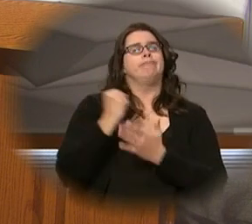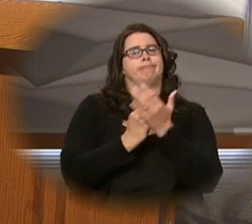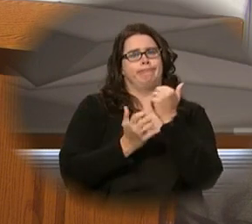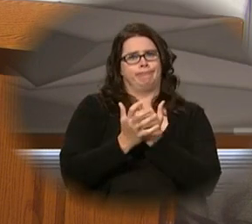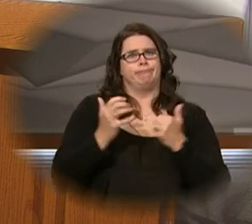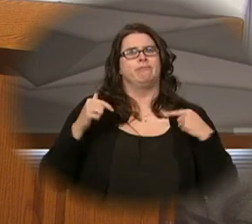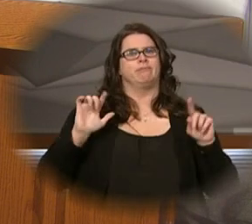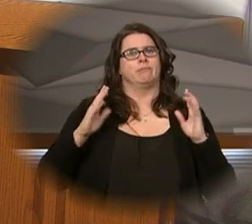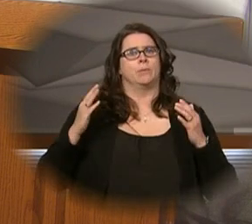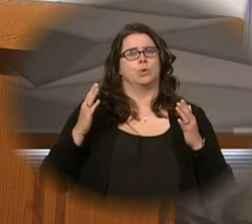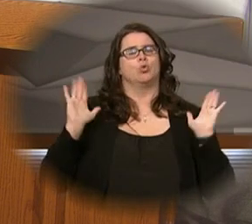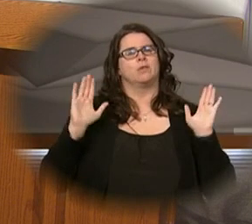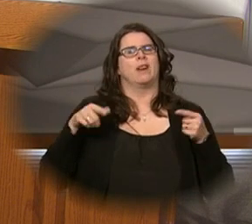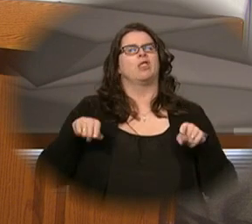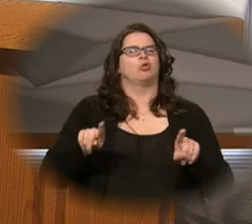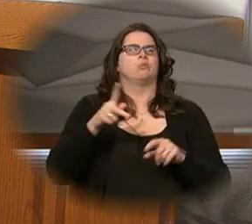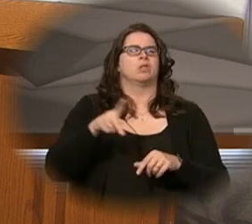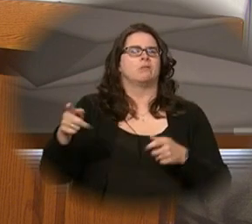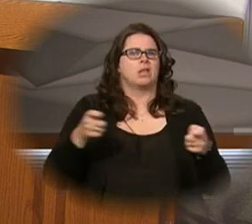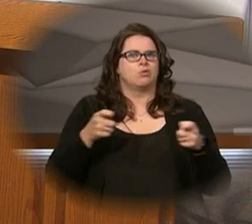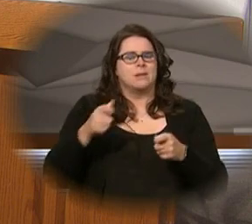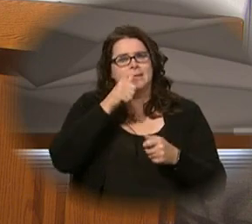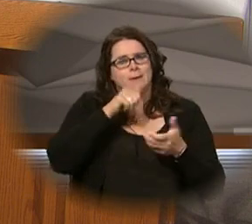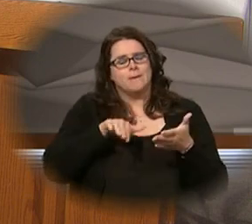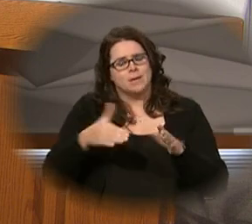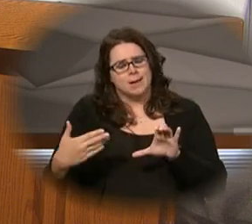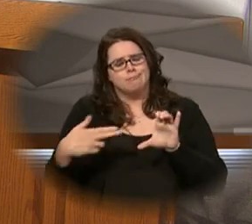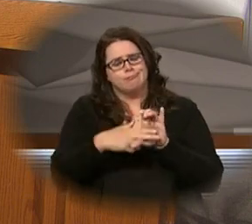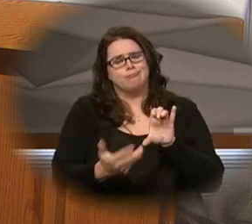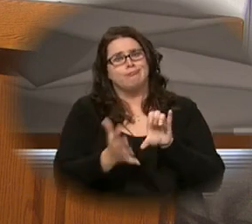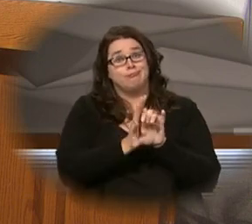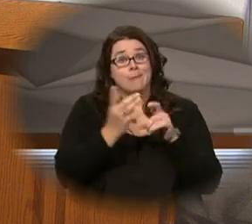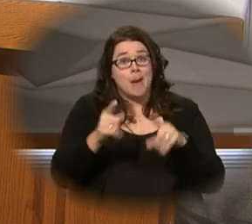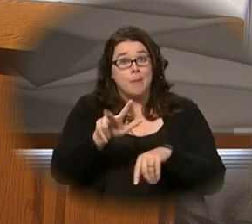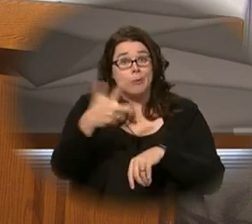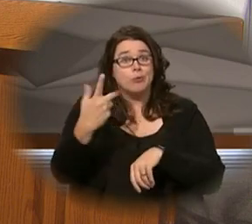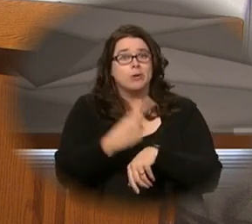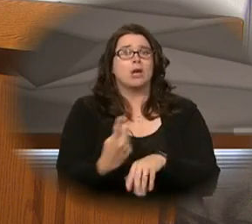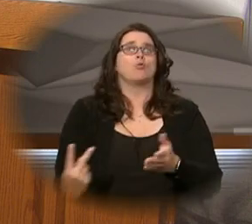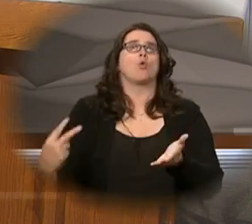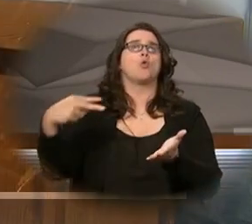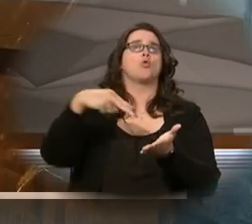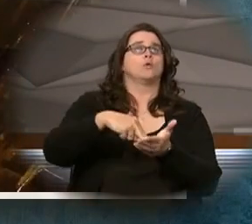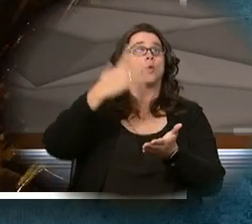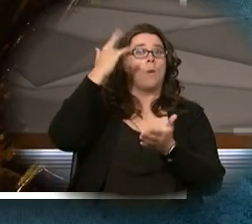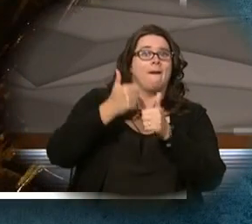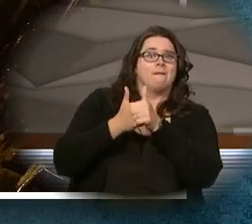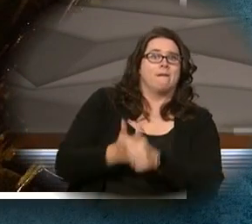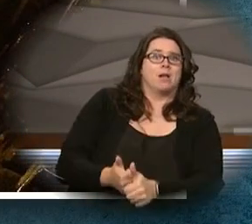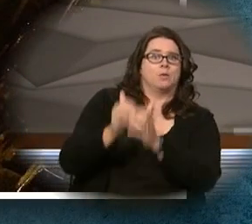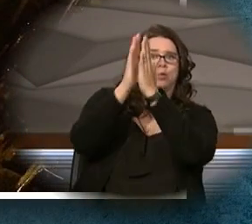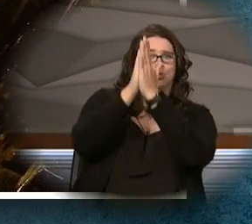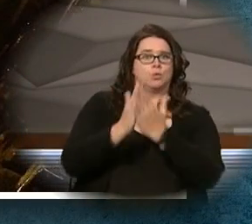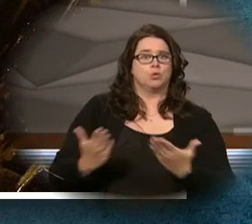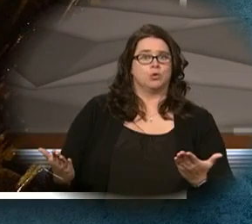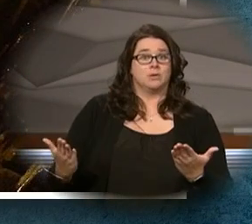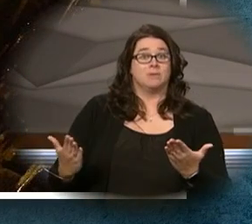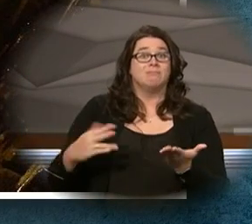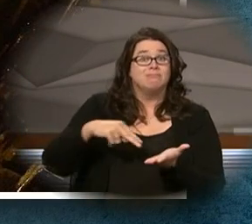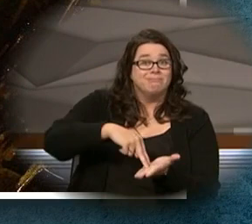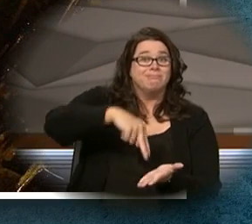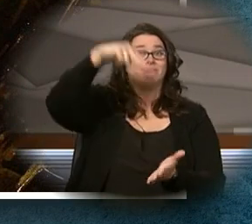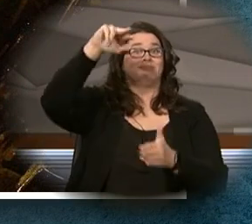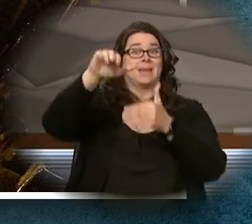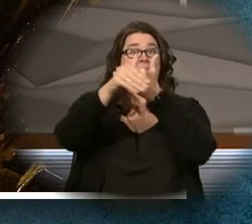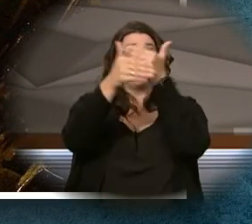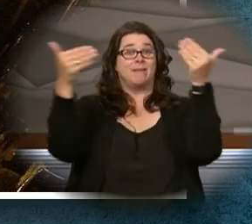Pontius Pilate. He suffered death and was buried and rose again on the third day in accordance with the scriptures. He